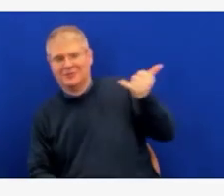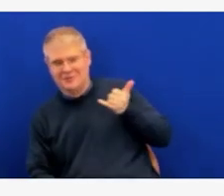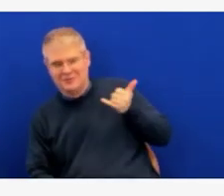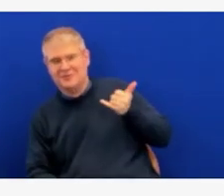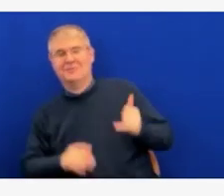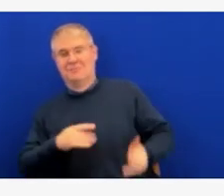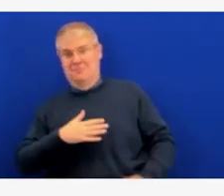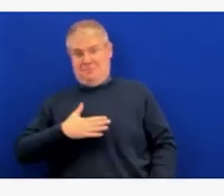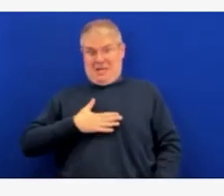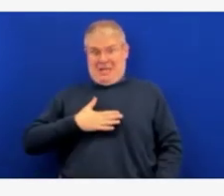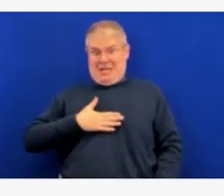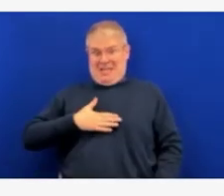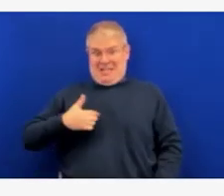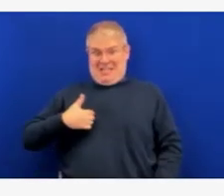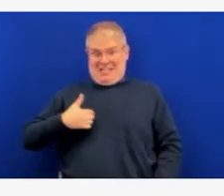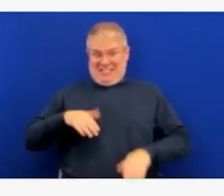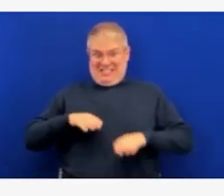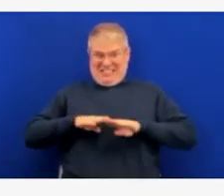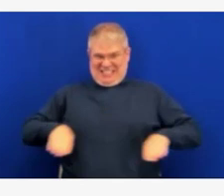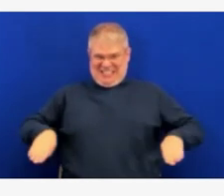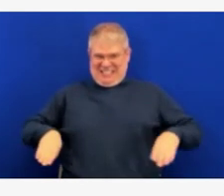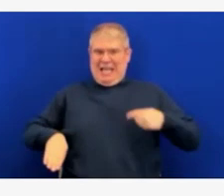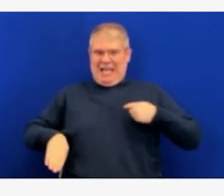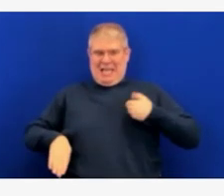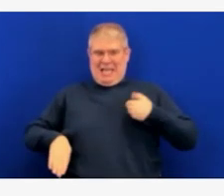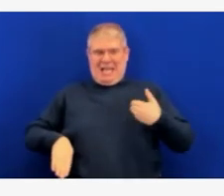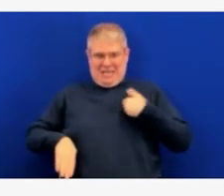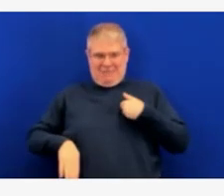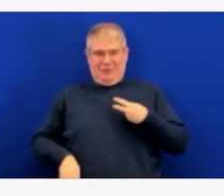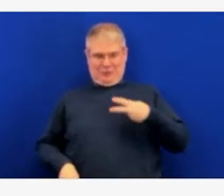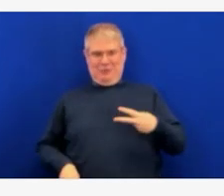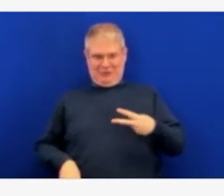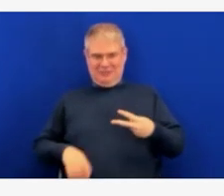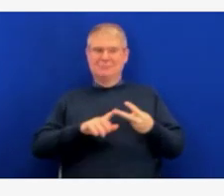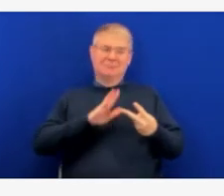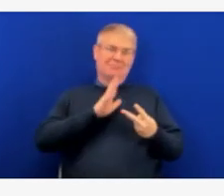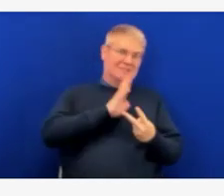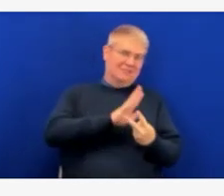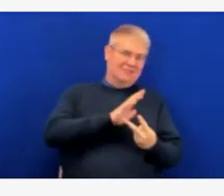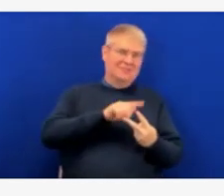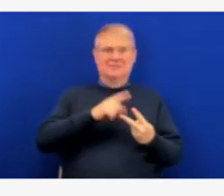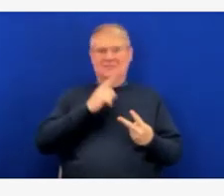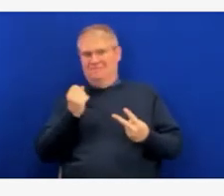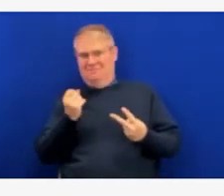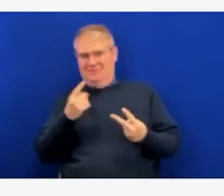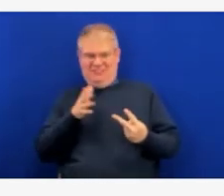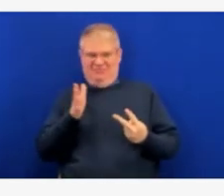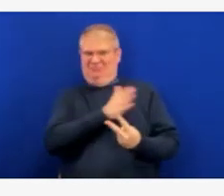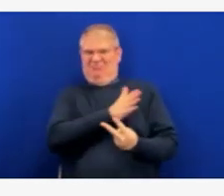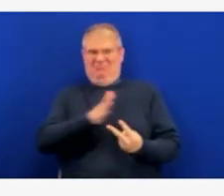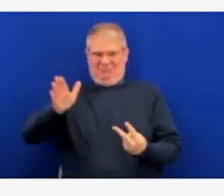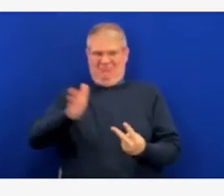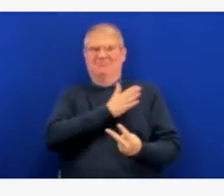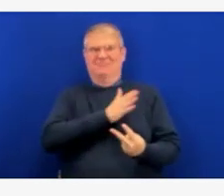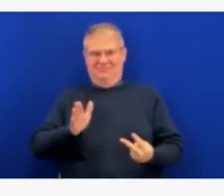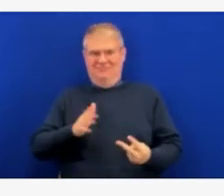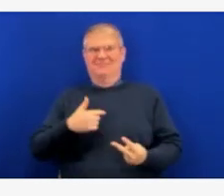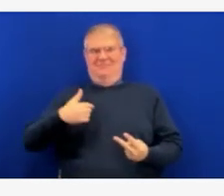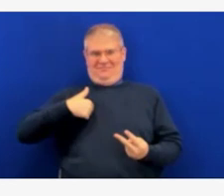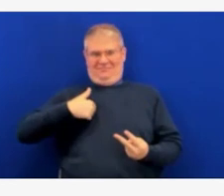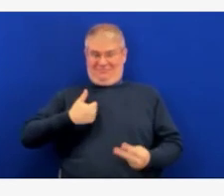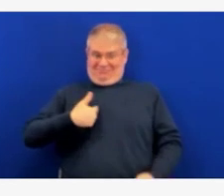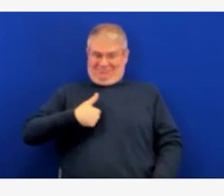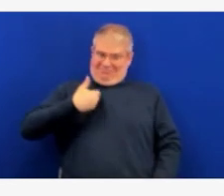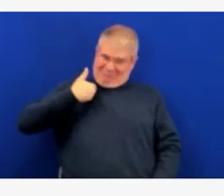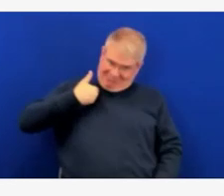I have a little bit of perspective from both working as a pediatrician as well as being a fellow parent in the elementary age group.